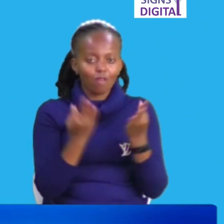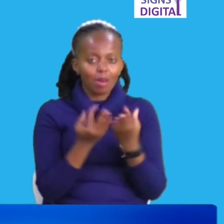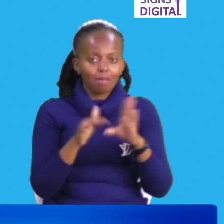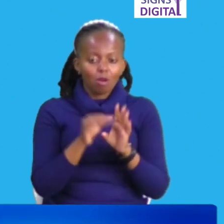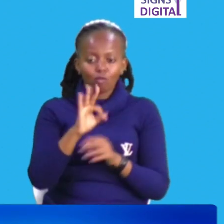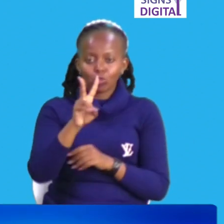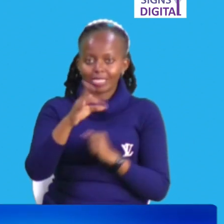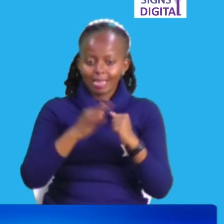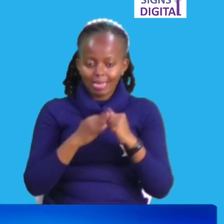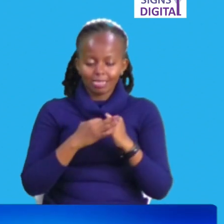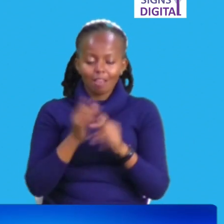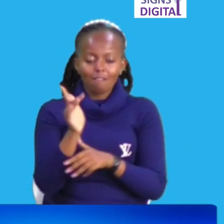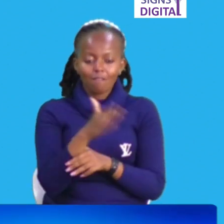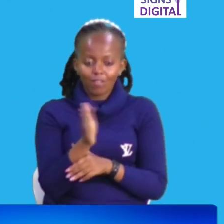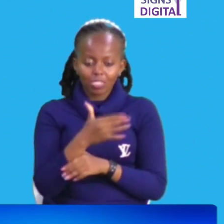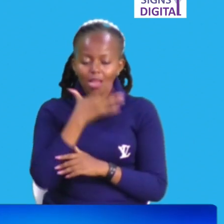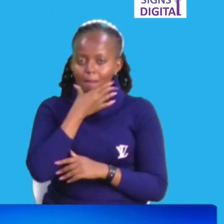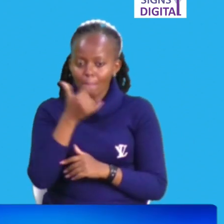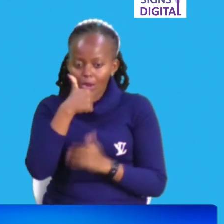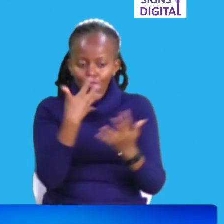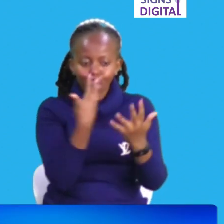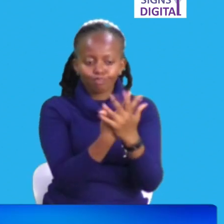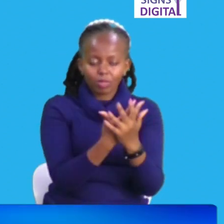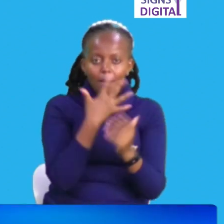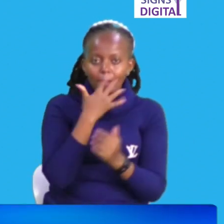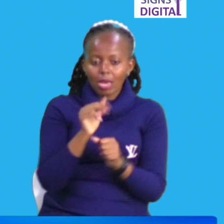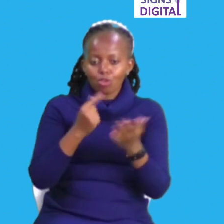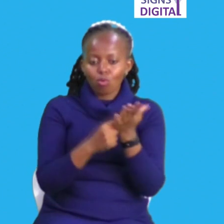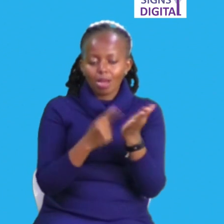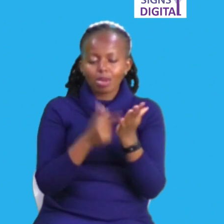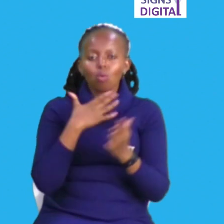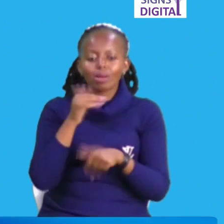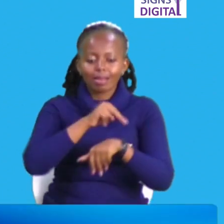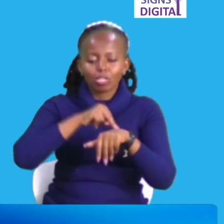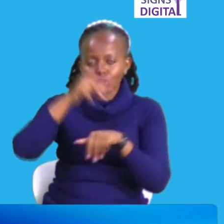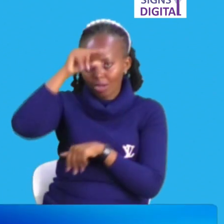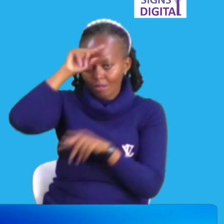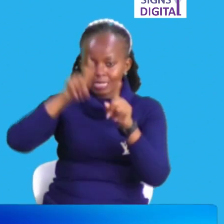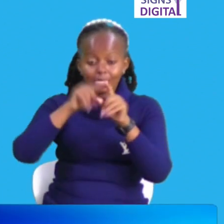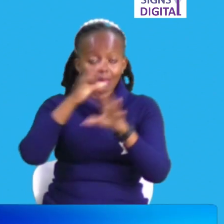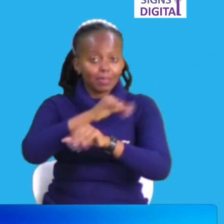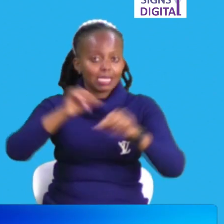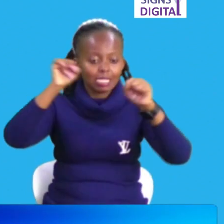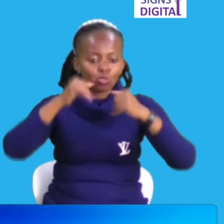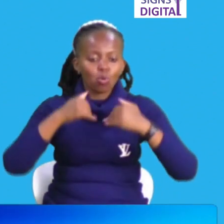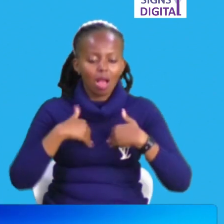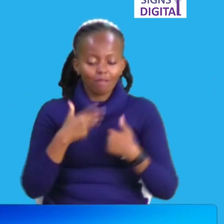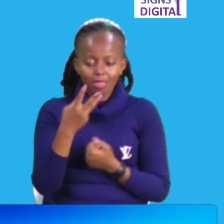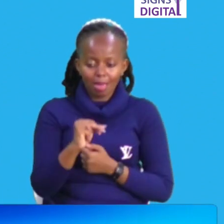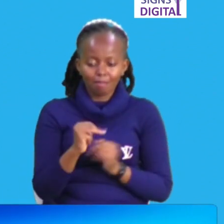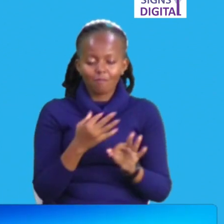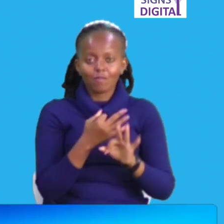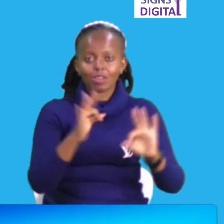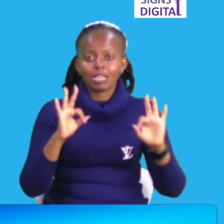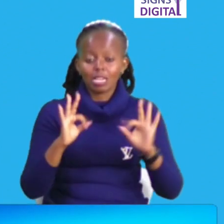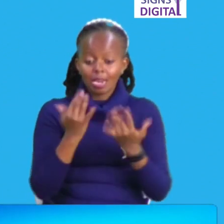by Ugandan authorities are appealing to the national government and the president to have them released.